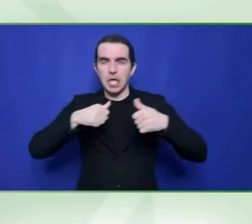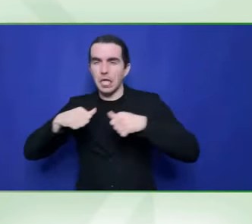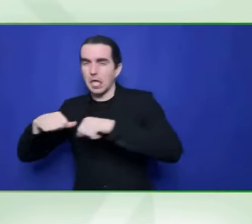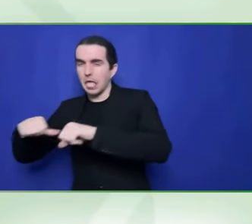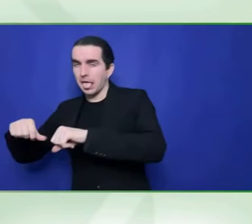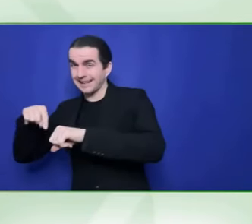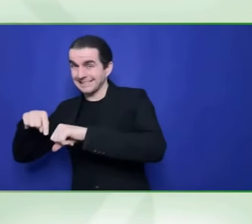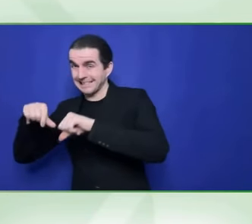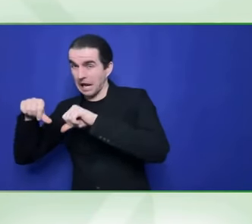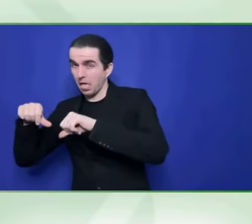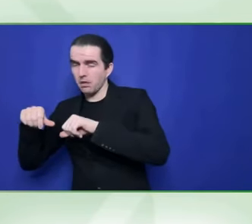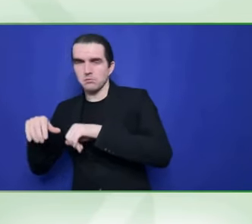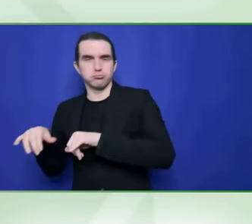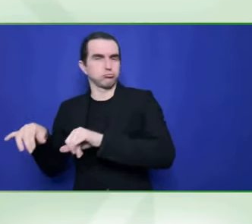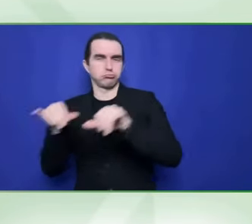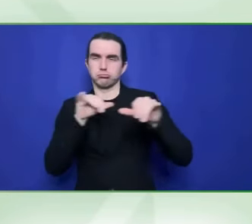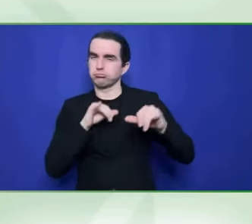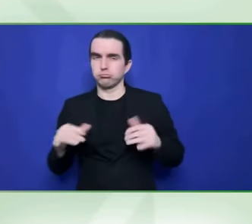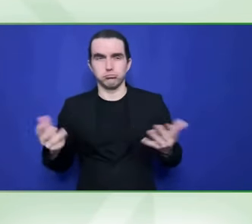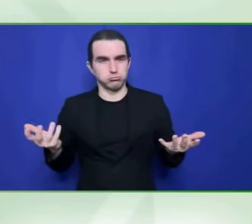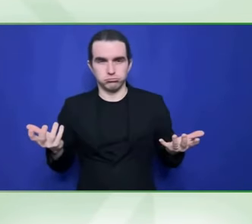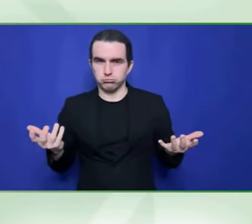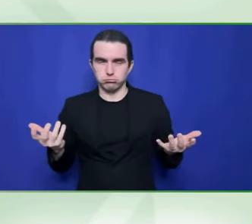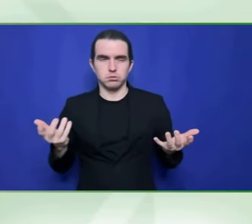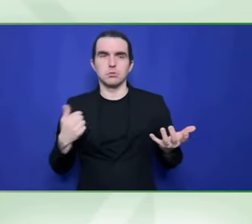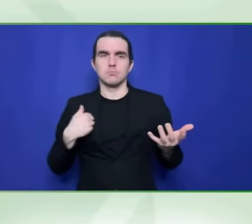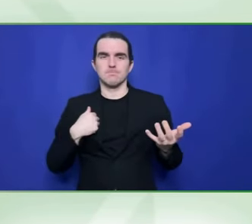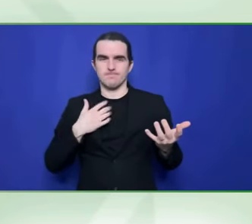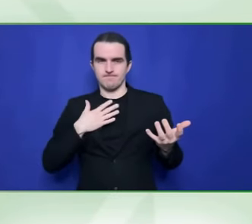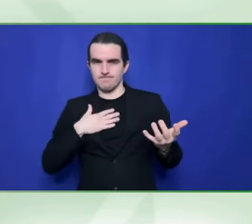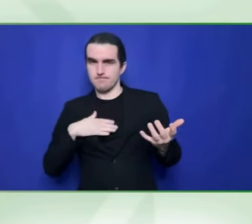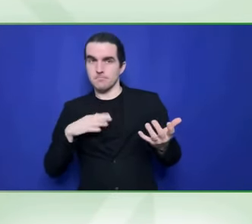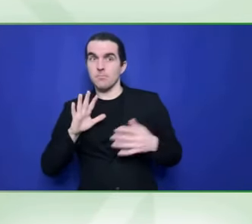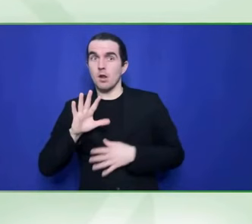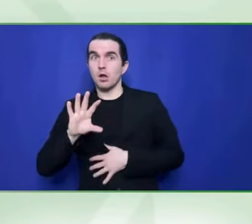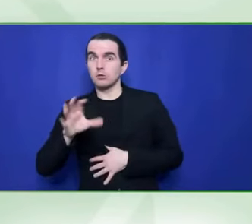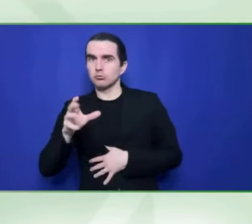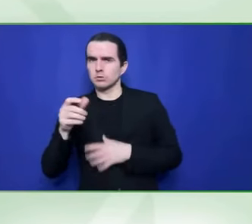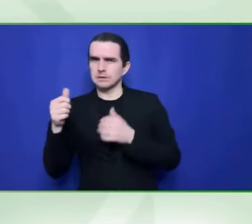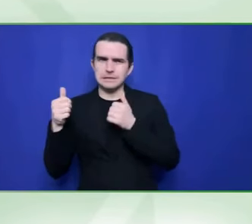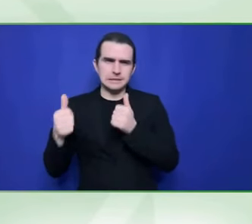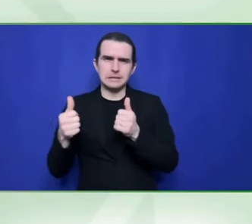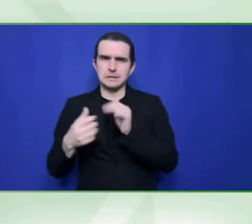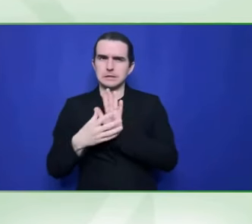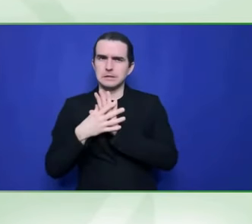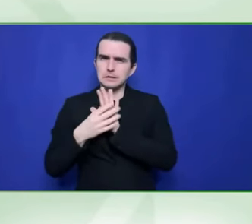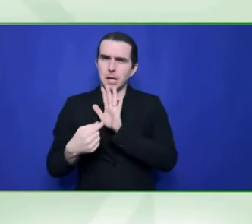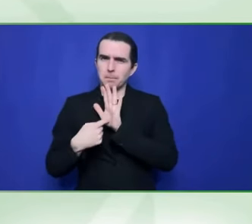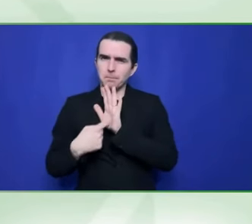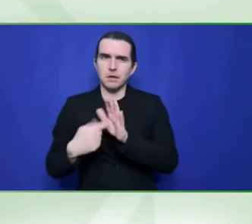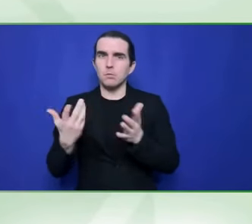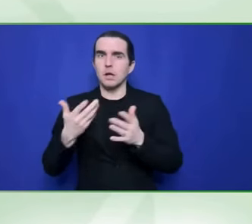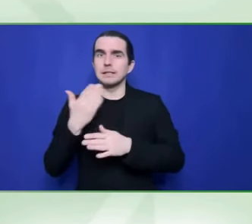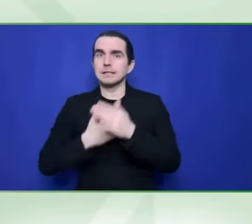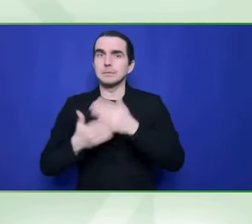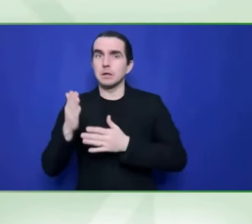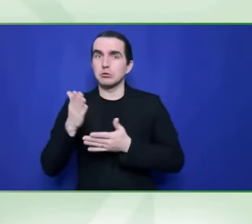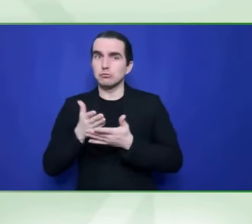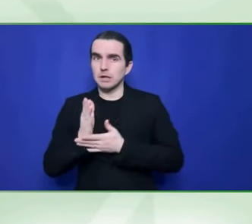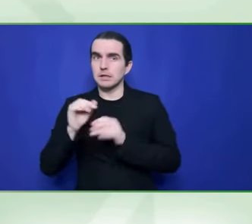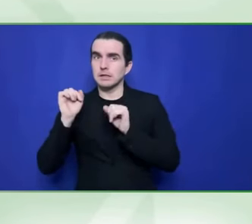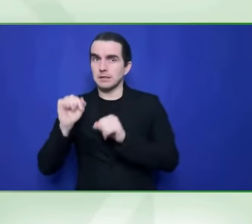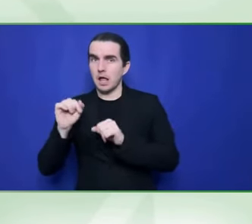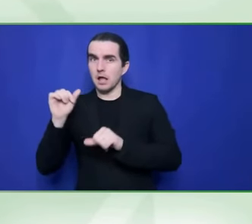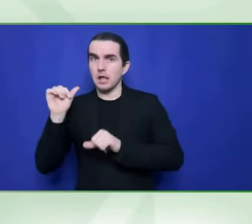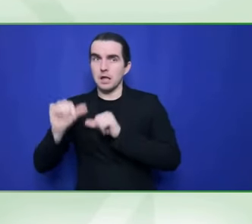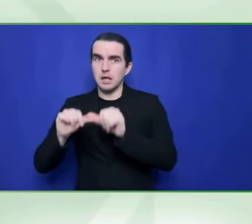that matter. How well are we really doing? You know, is that an A? Is that an F? How are we? It's hard to say. And so